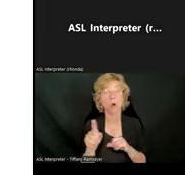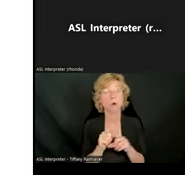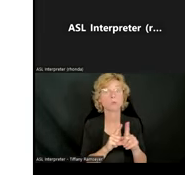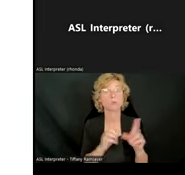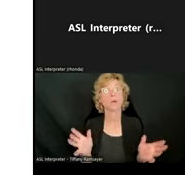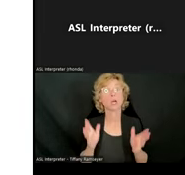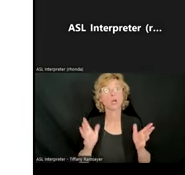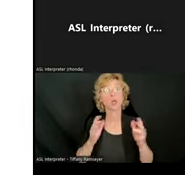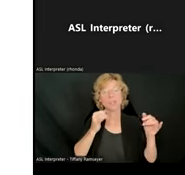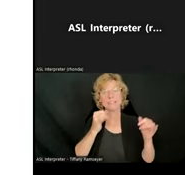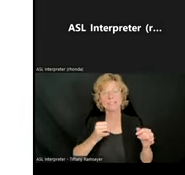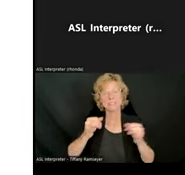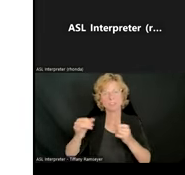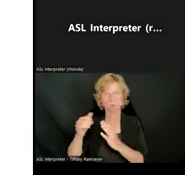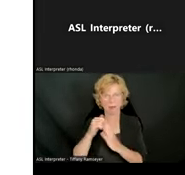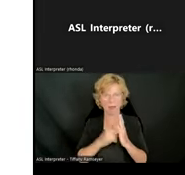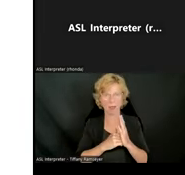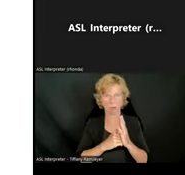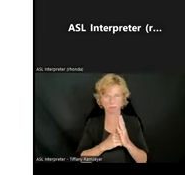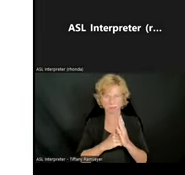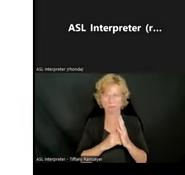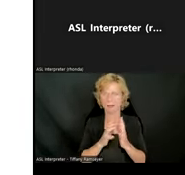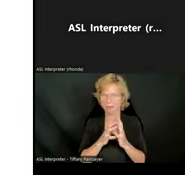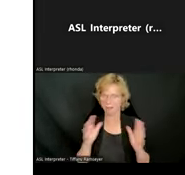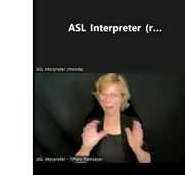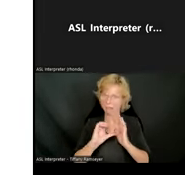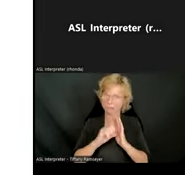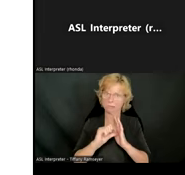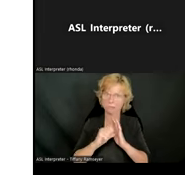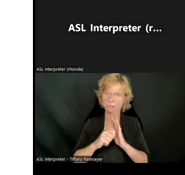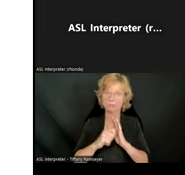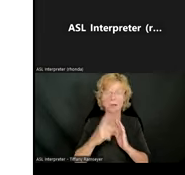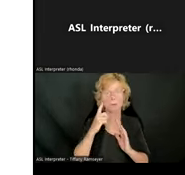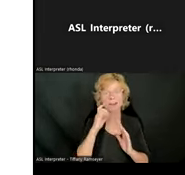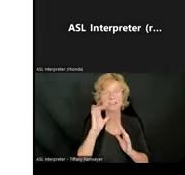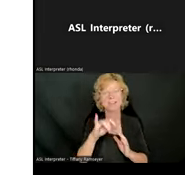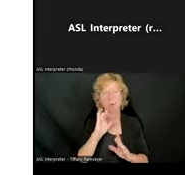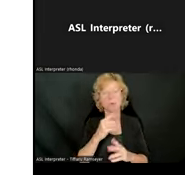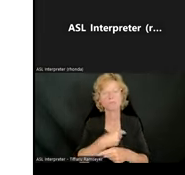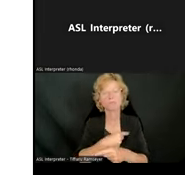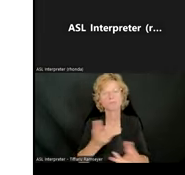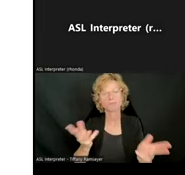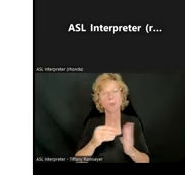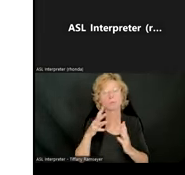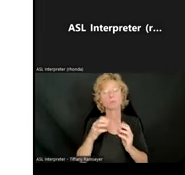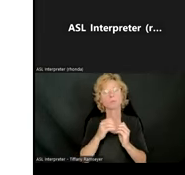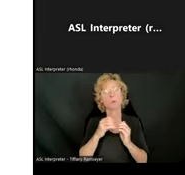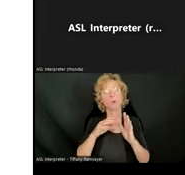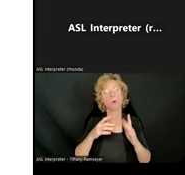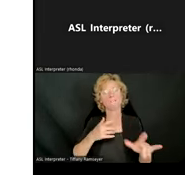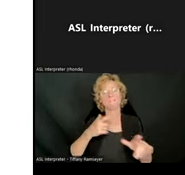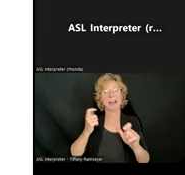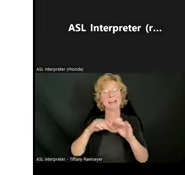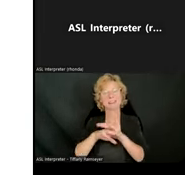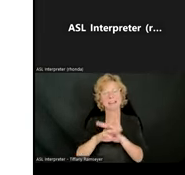accounts a lot, okay, because that gives students more, faster access to the books. They're not